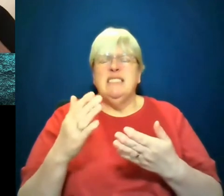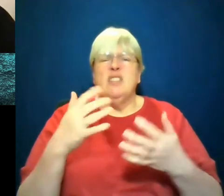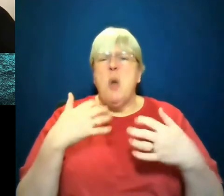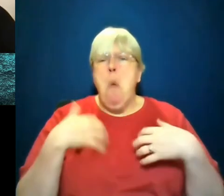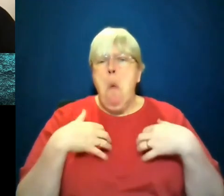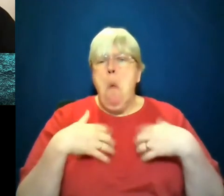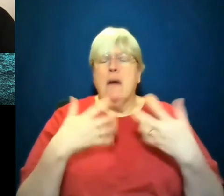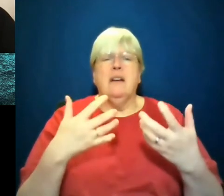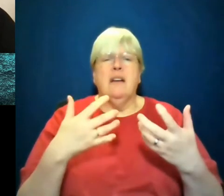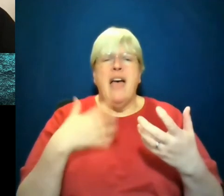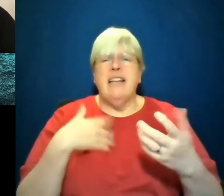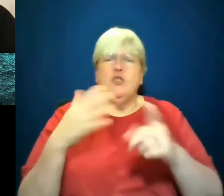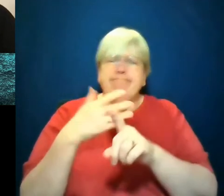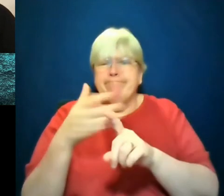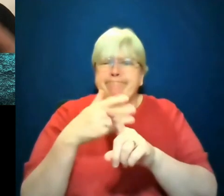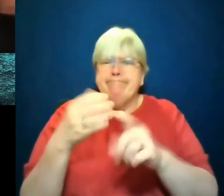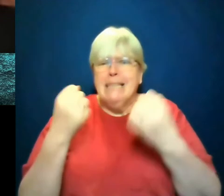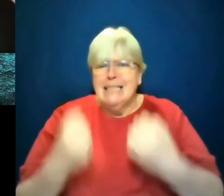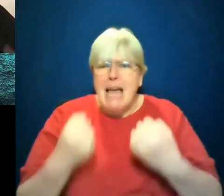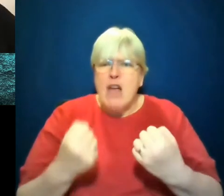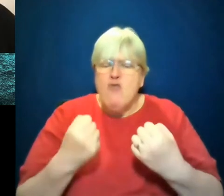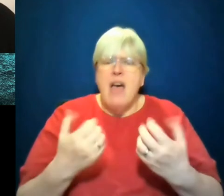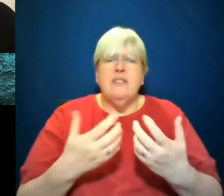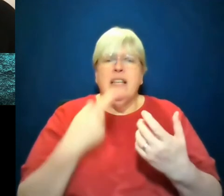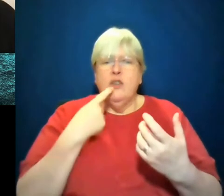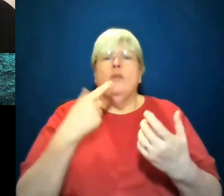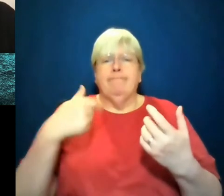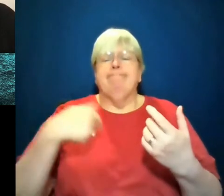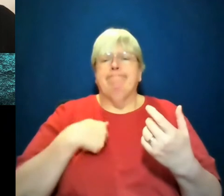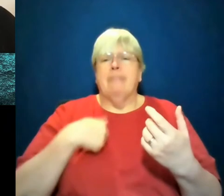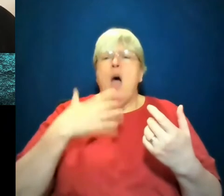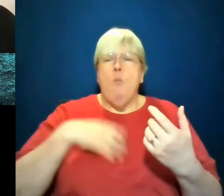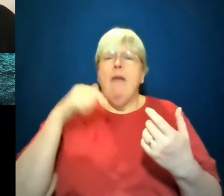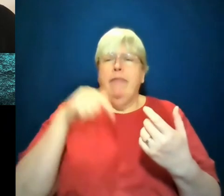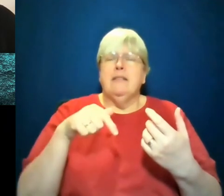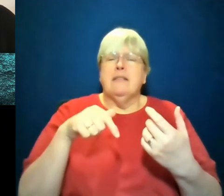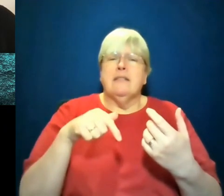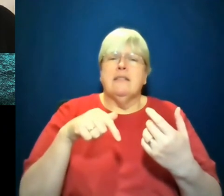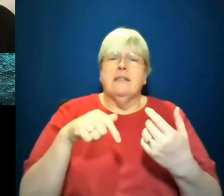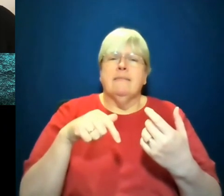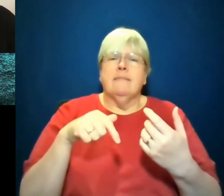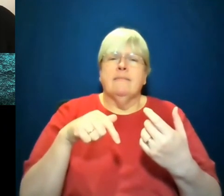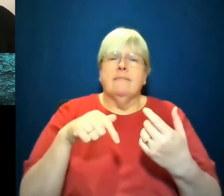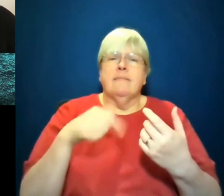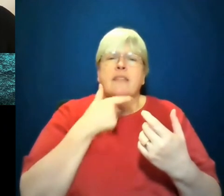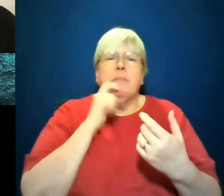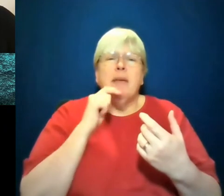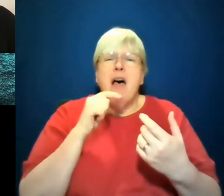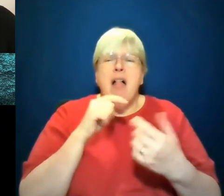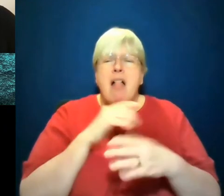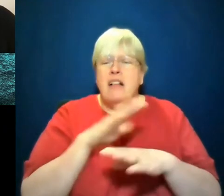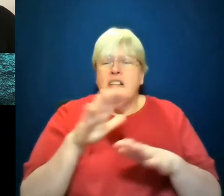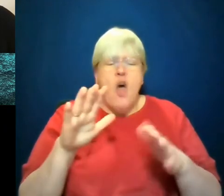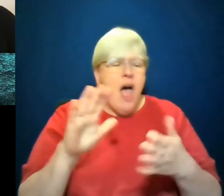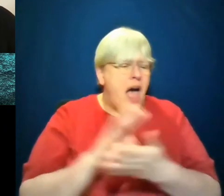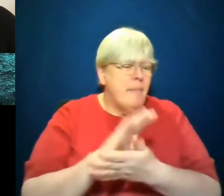I just had to really stand my ground and say, so I think where I've run into it has not been like people's unwillingness to